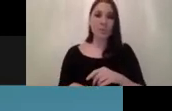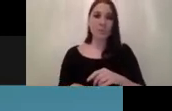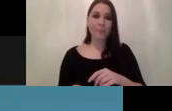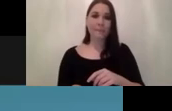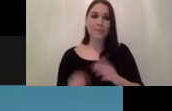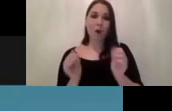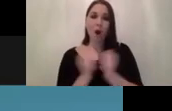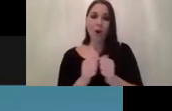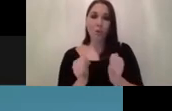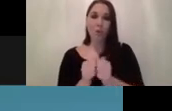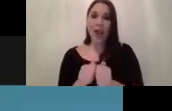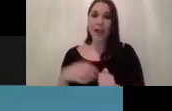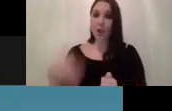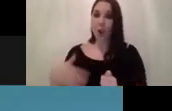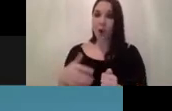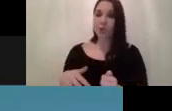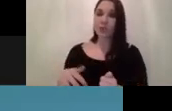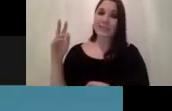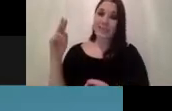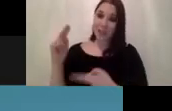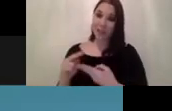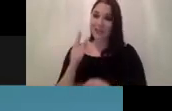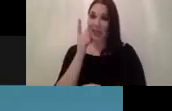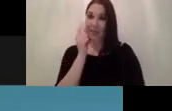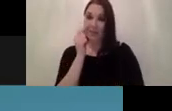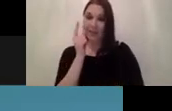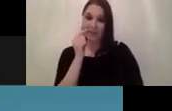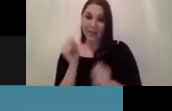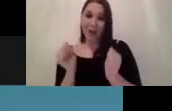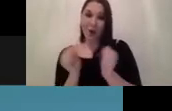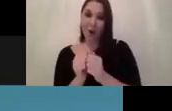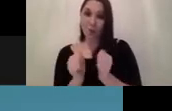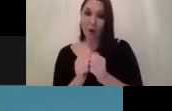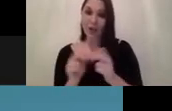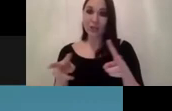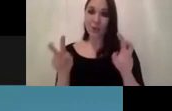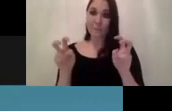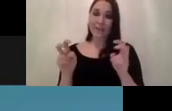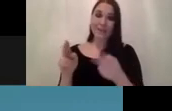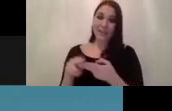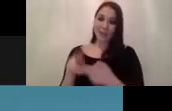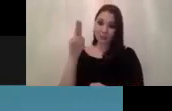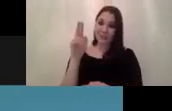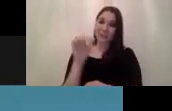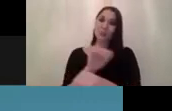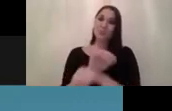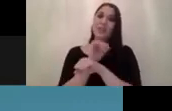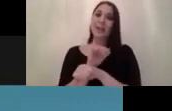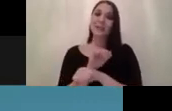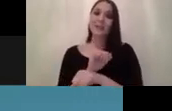costs constantly decreasing and the capabilities of these hardware topics increasing it's protected that